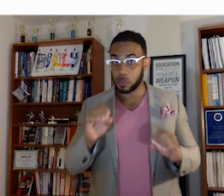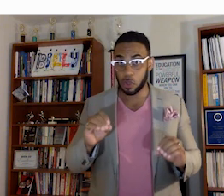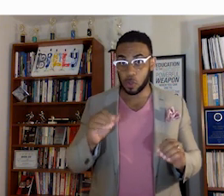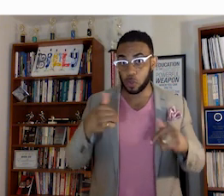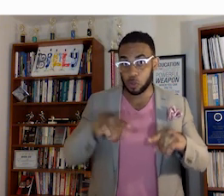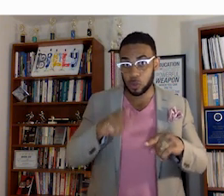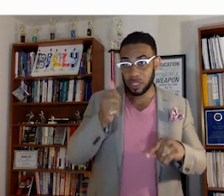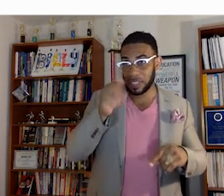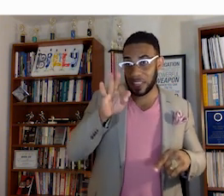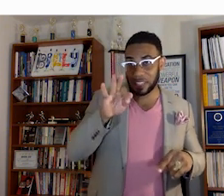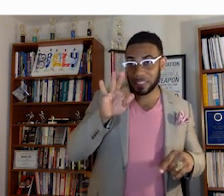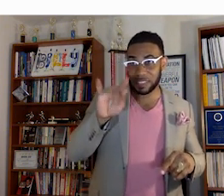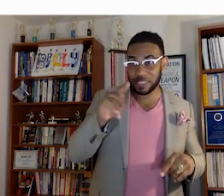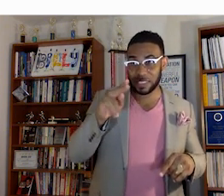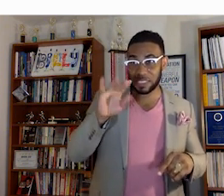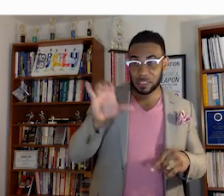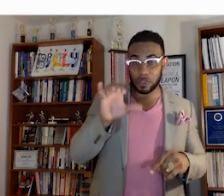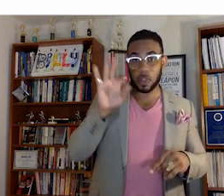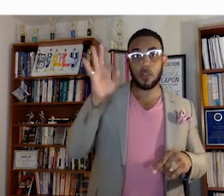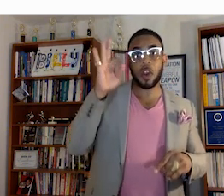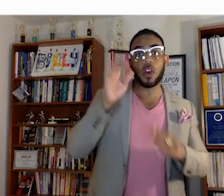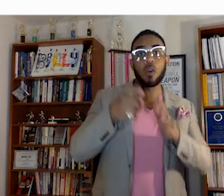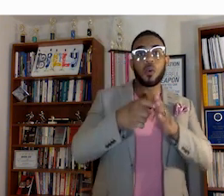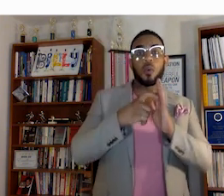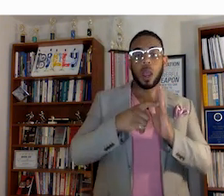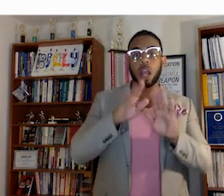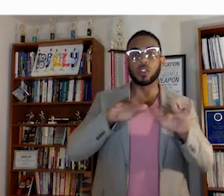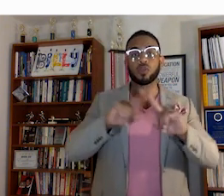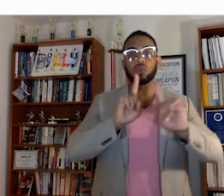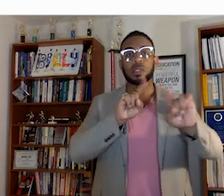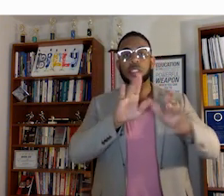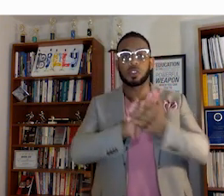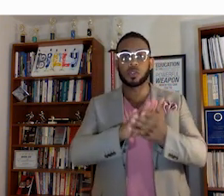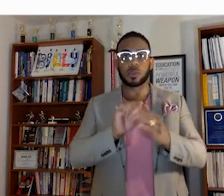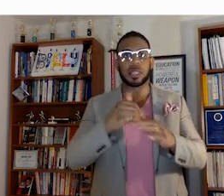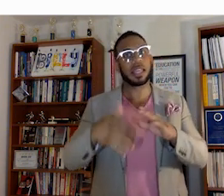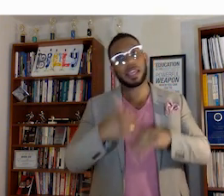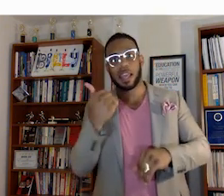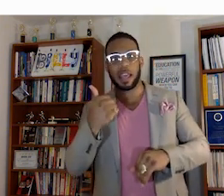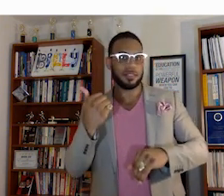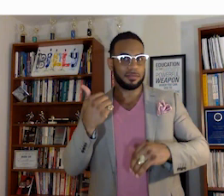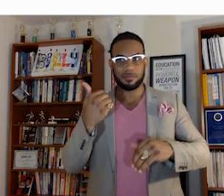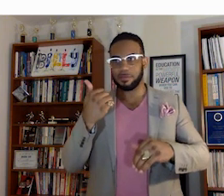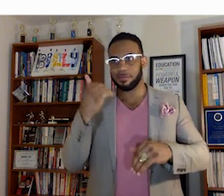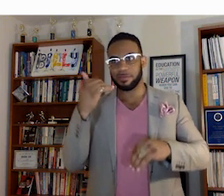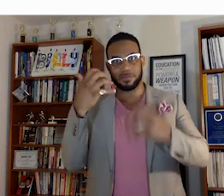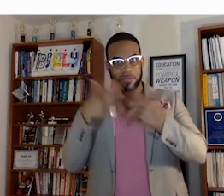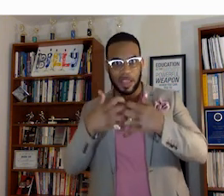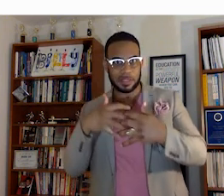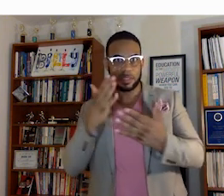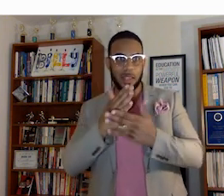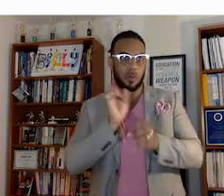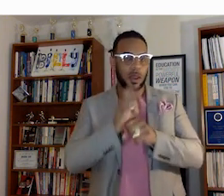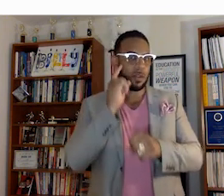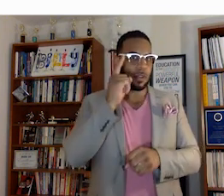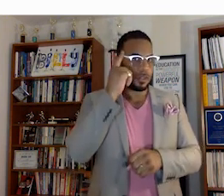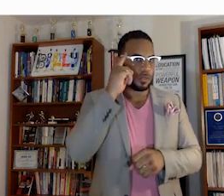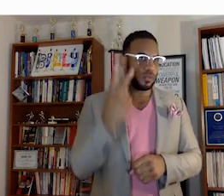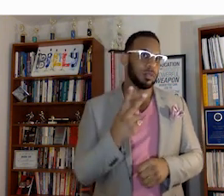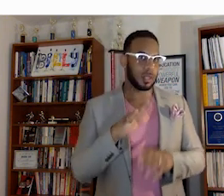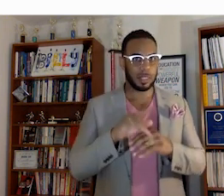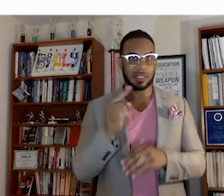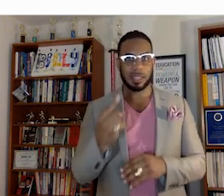during the 19th century, France required children to attend school and get out of factories and stop working for two cents on the dollar.